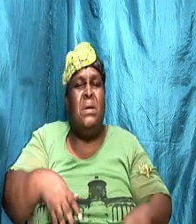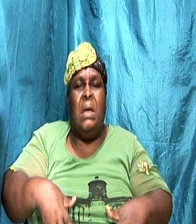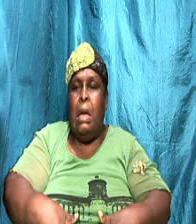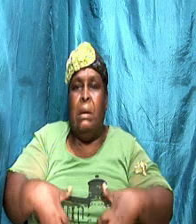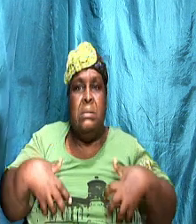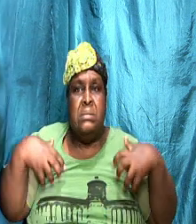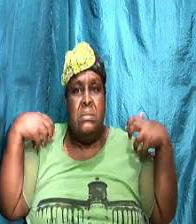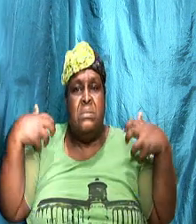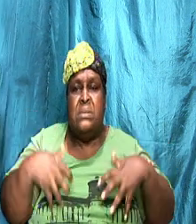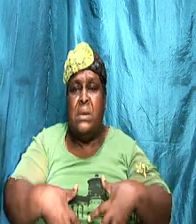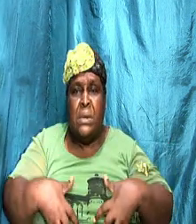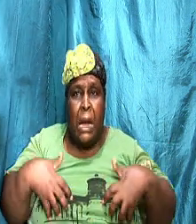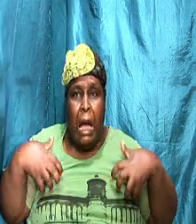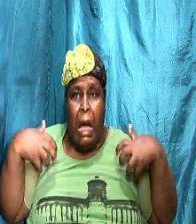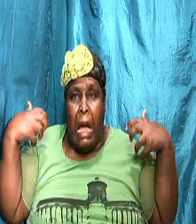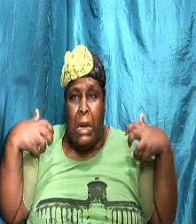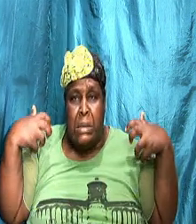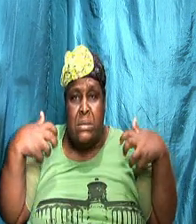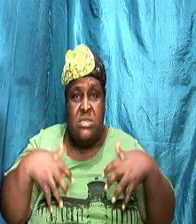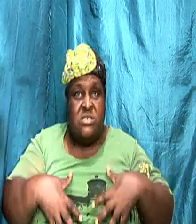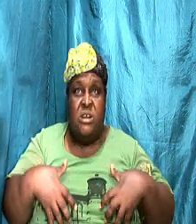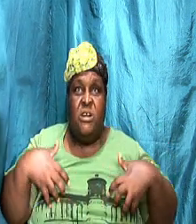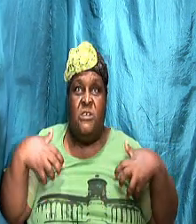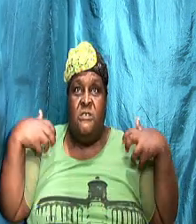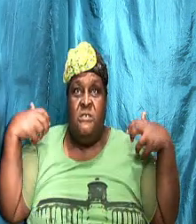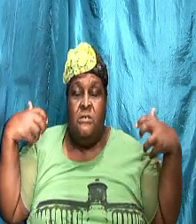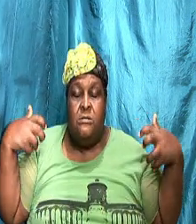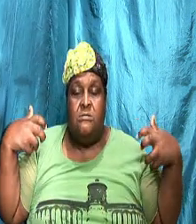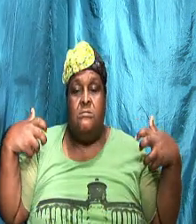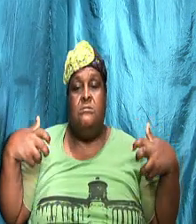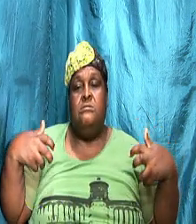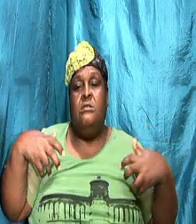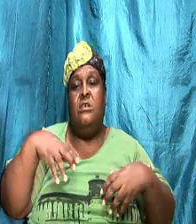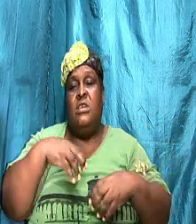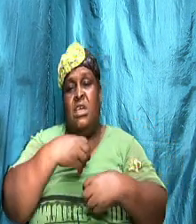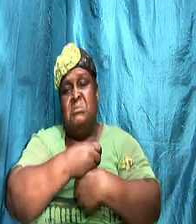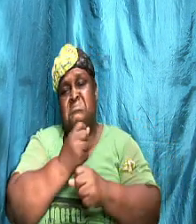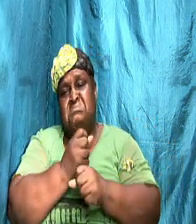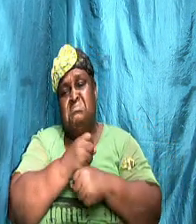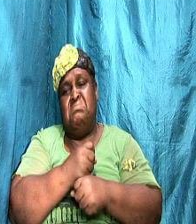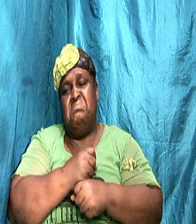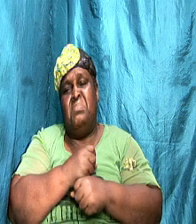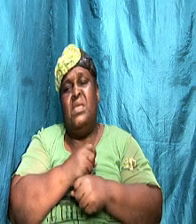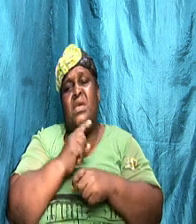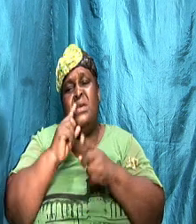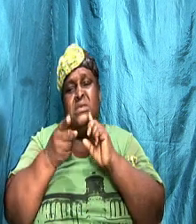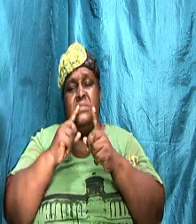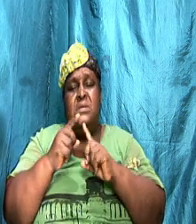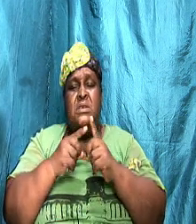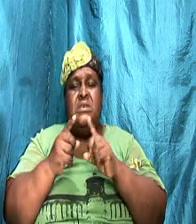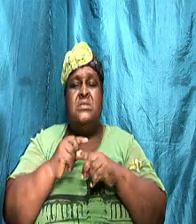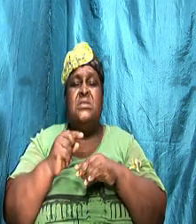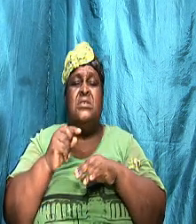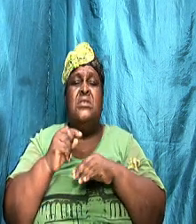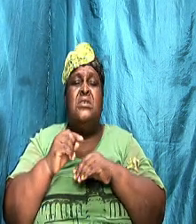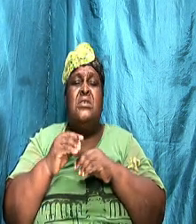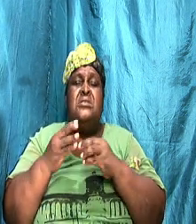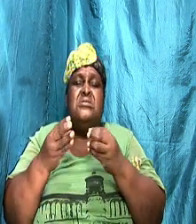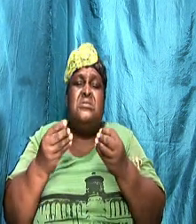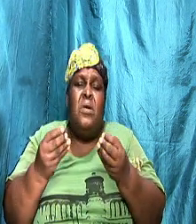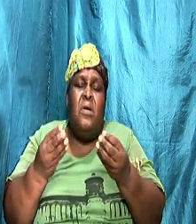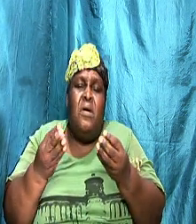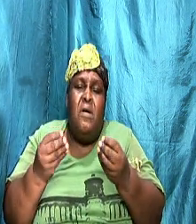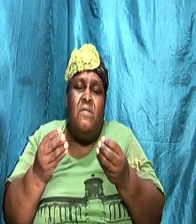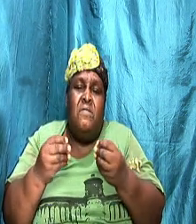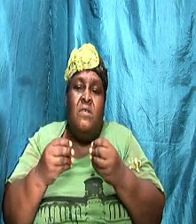talk softly and don't try to get in a shouting match. If you get in a shouting match,